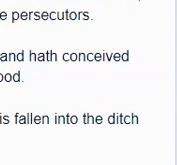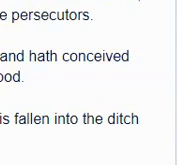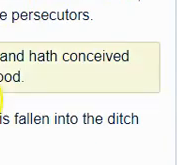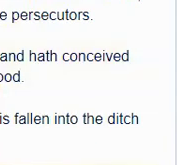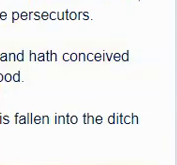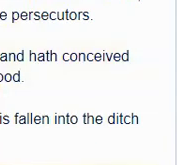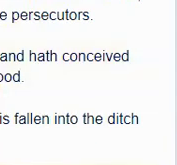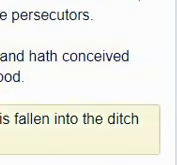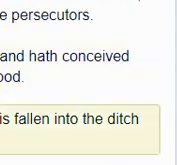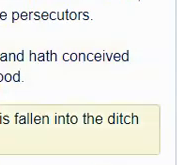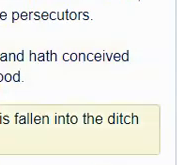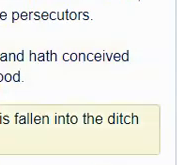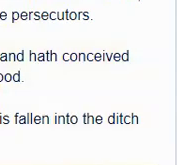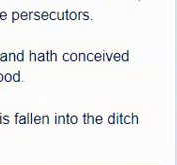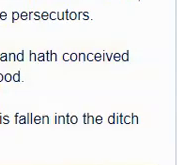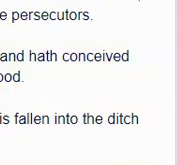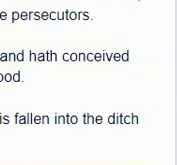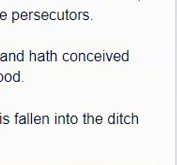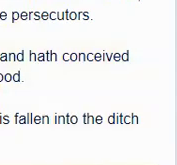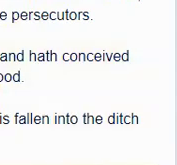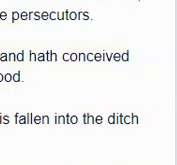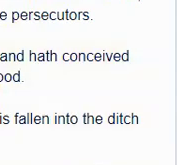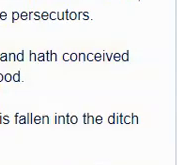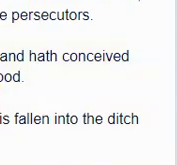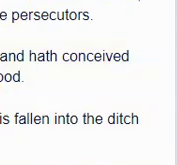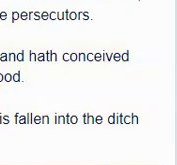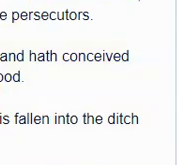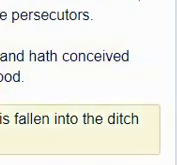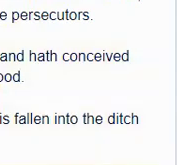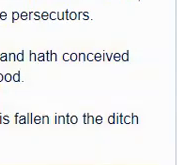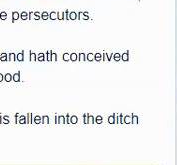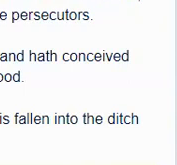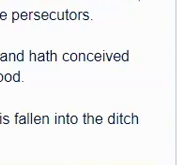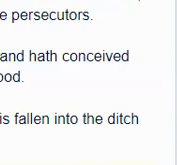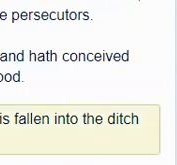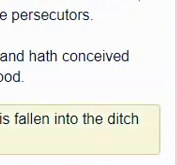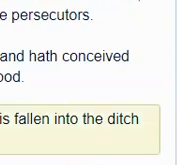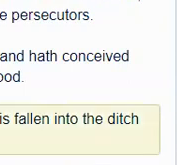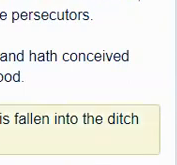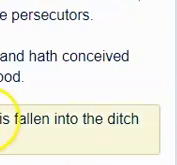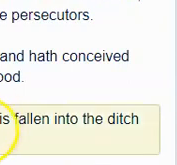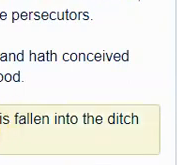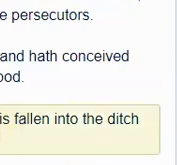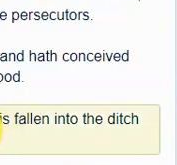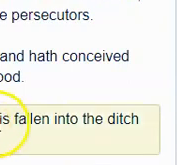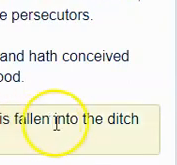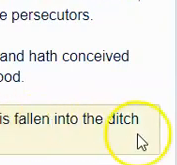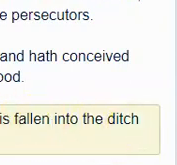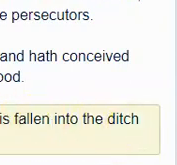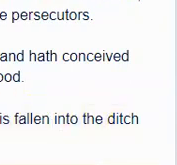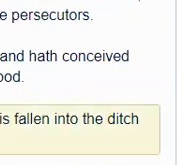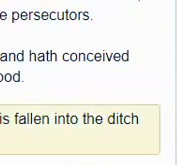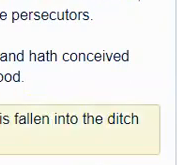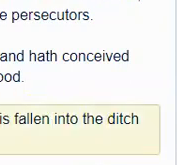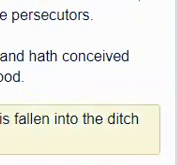actually what is a good one this is uh psalms 7 in uh 15 and 16 says he made a pit and digged it and has